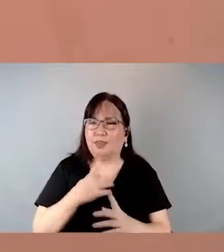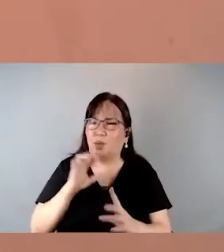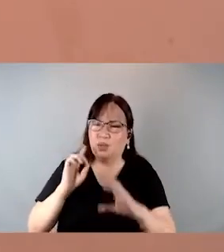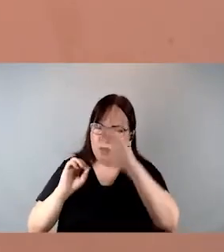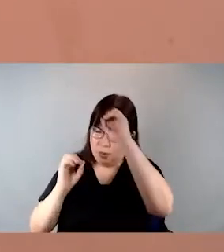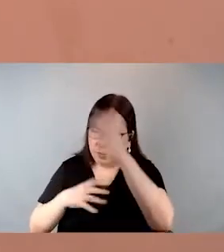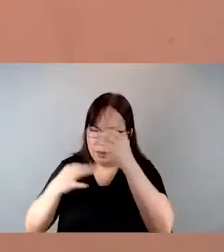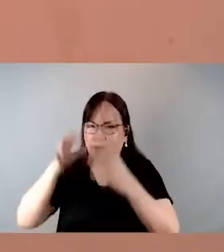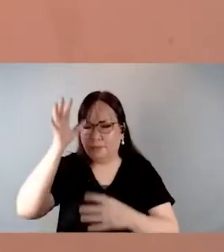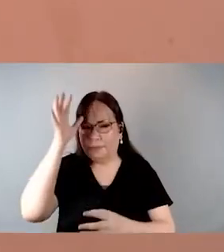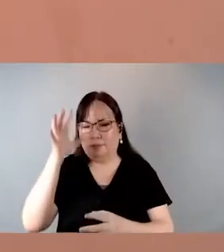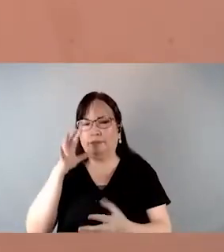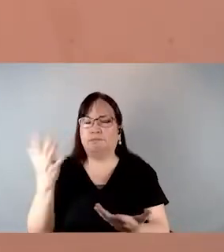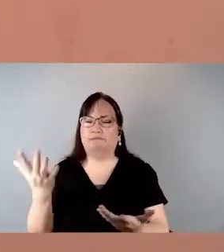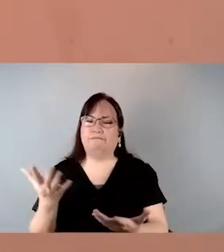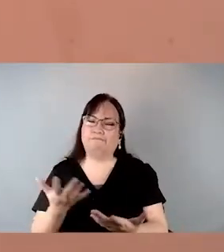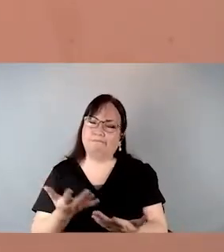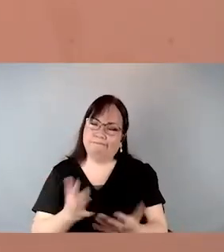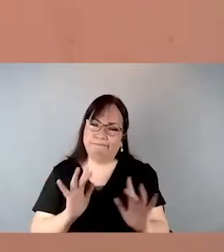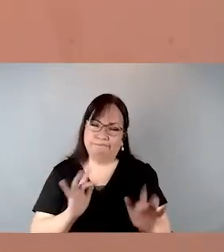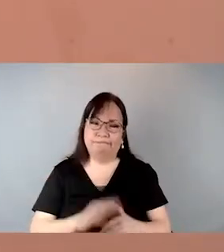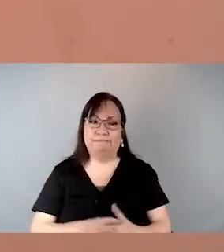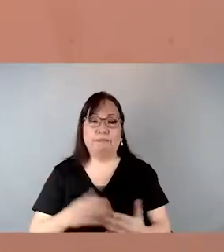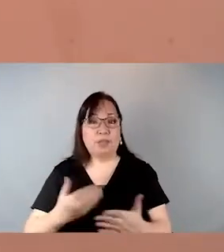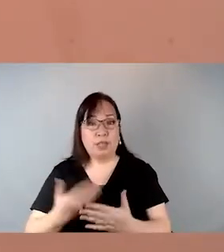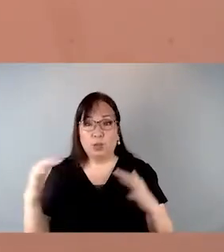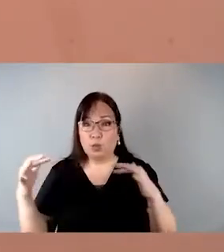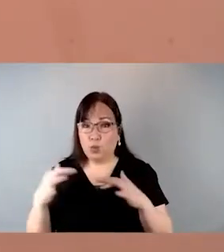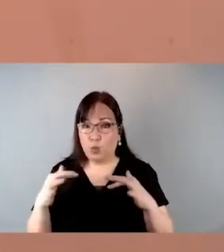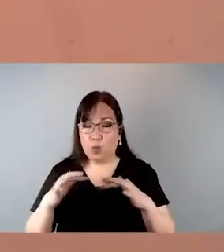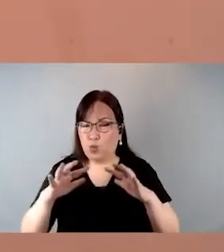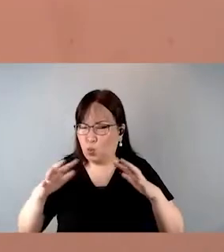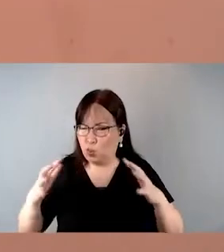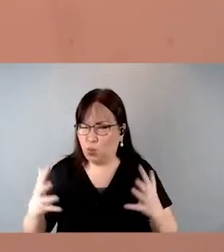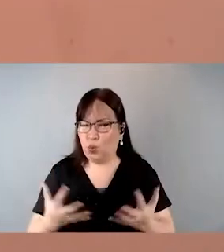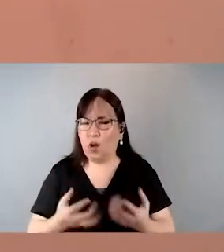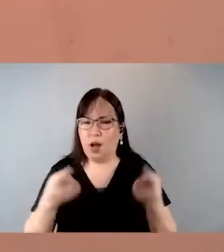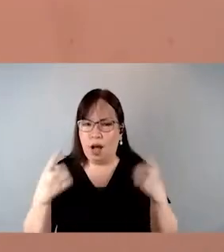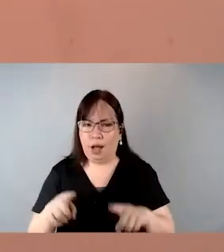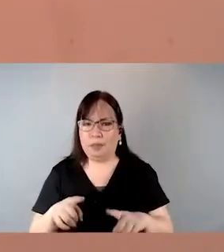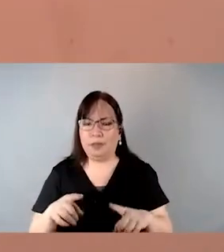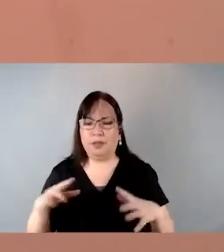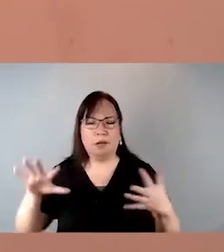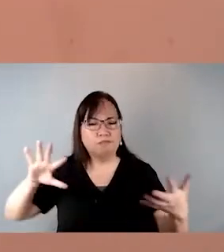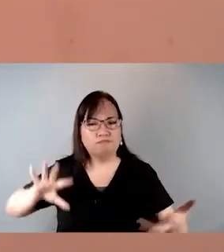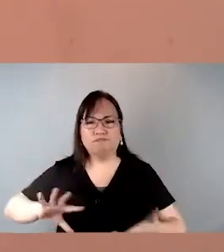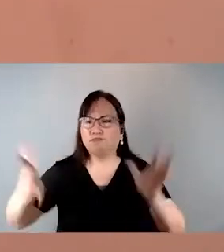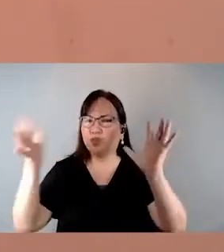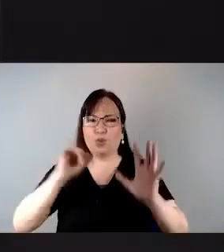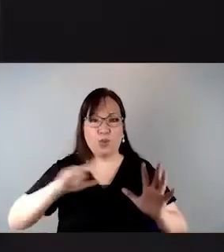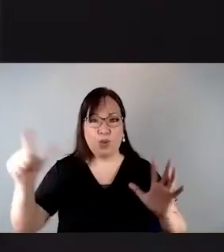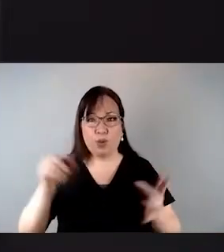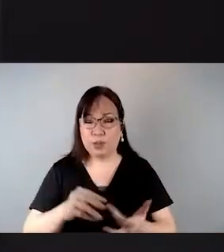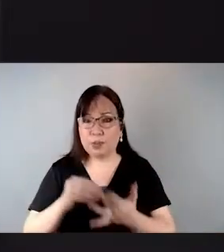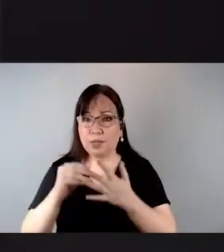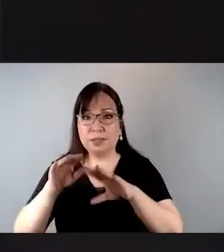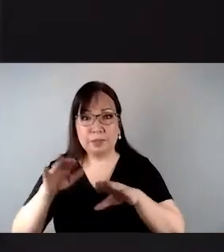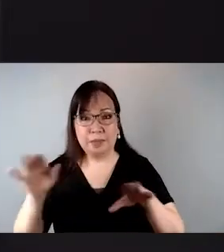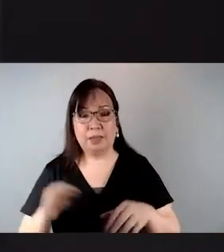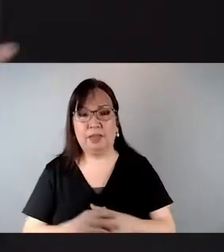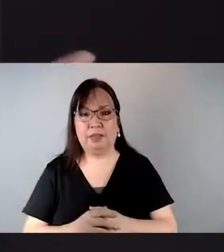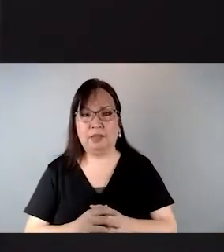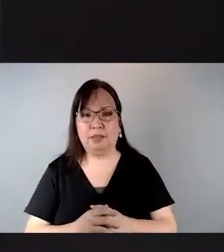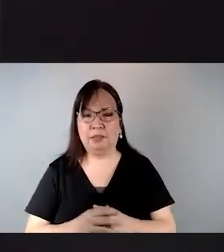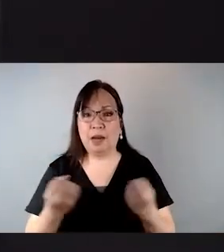had devastating effects on everyone, especially and including the children. Many